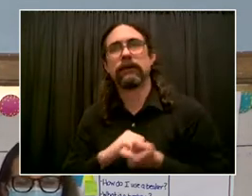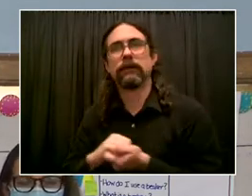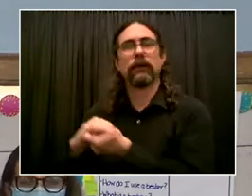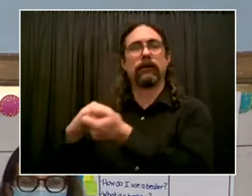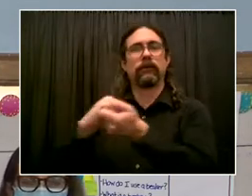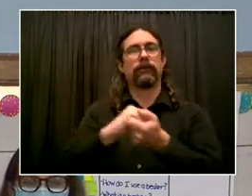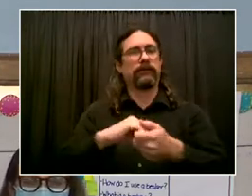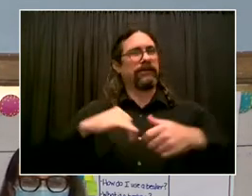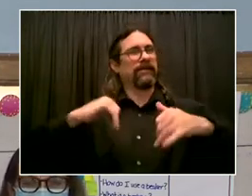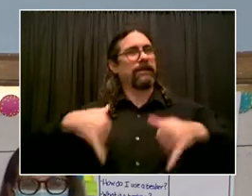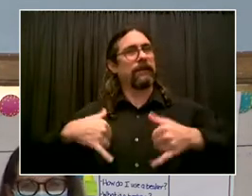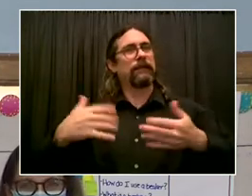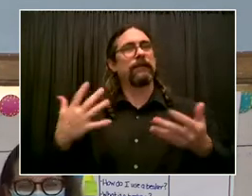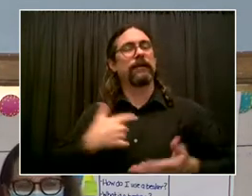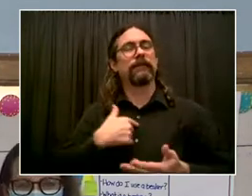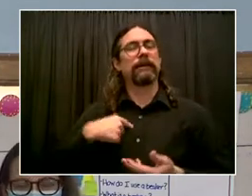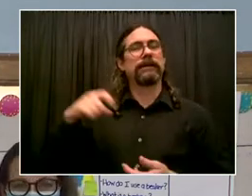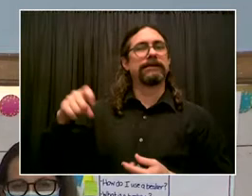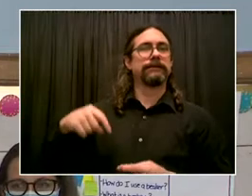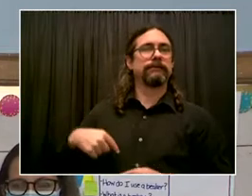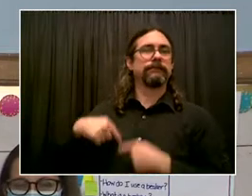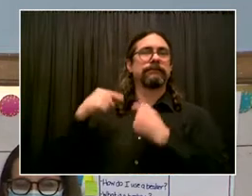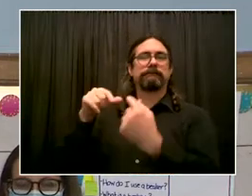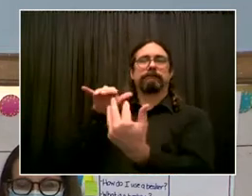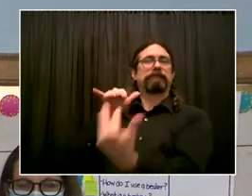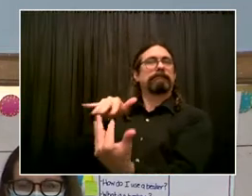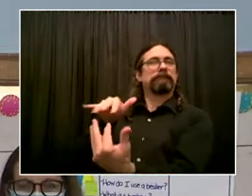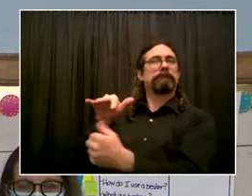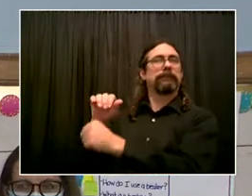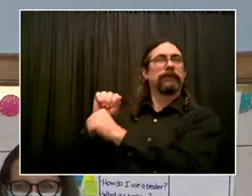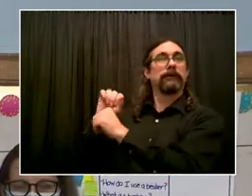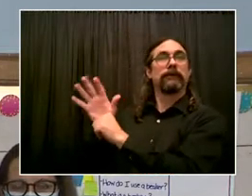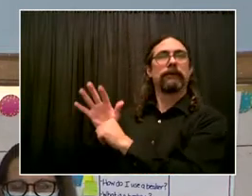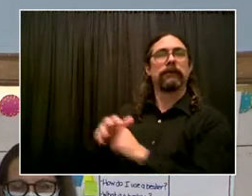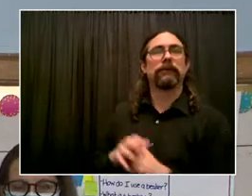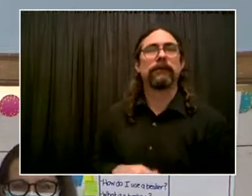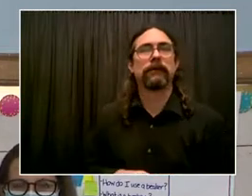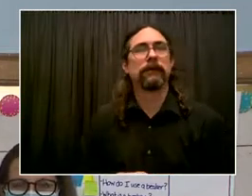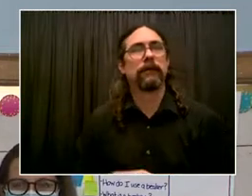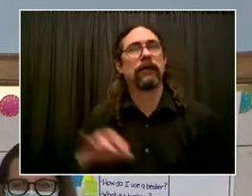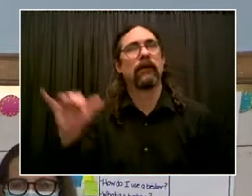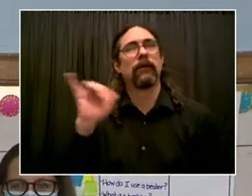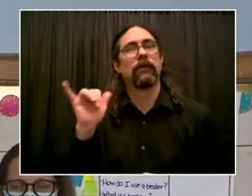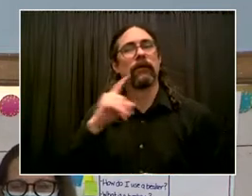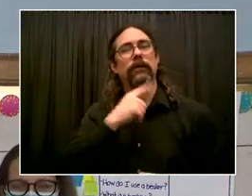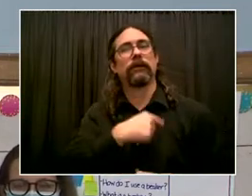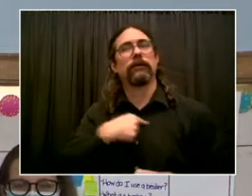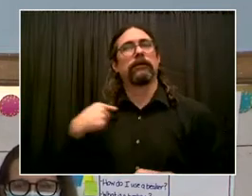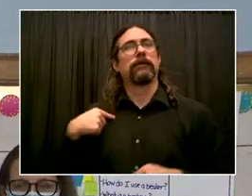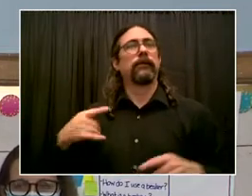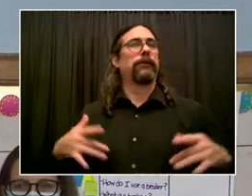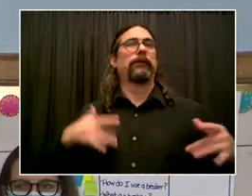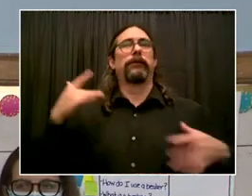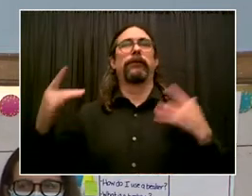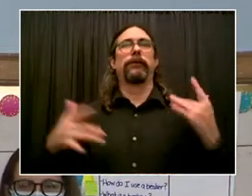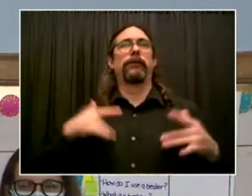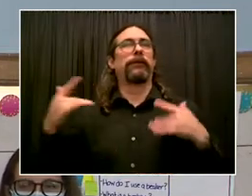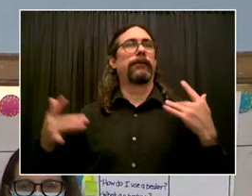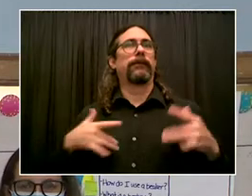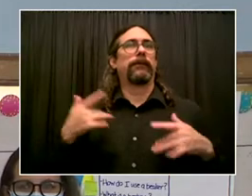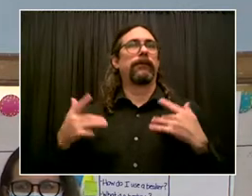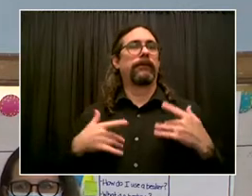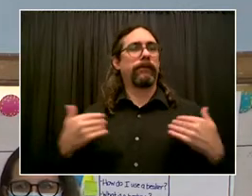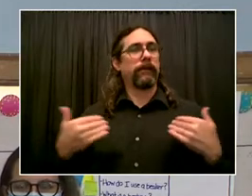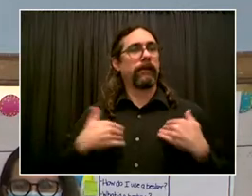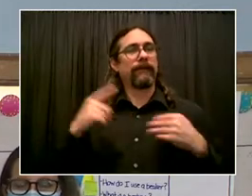We're also really excited that we've been able to have the vaccination trucks come here to the schools. I think